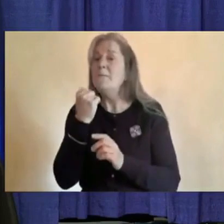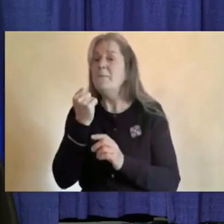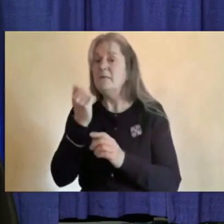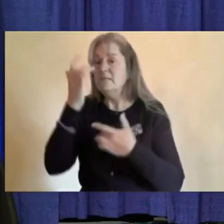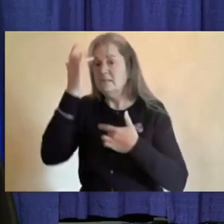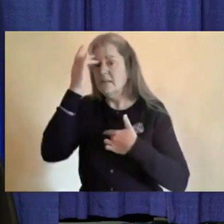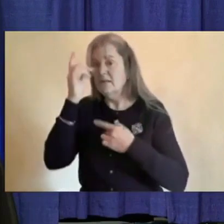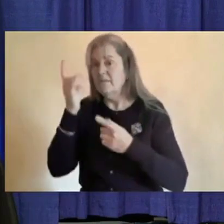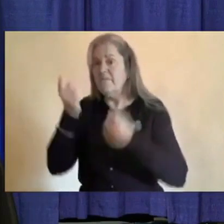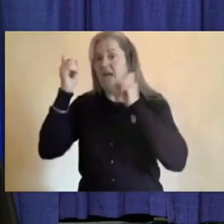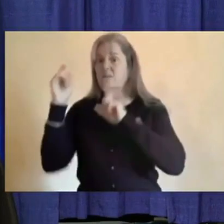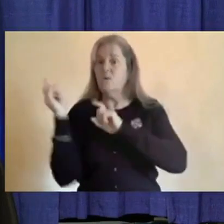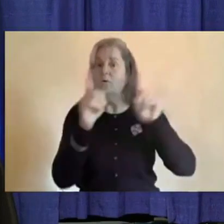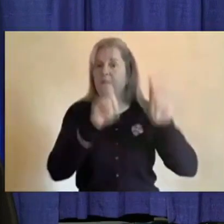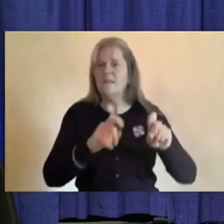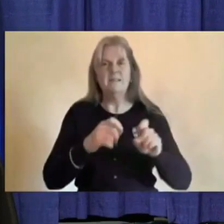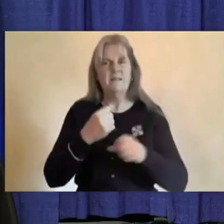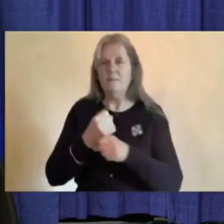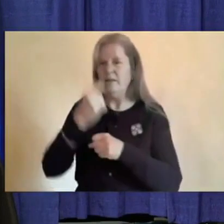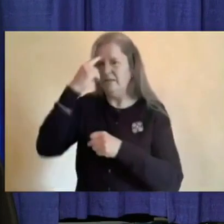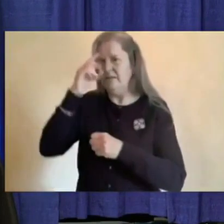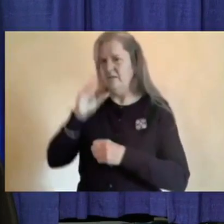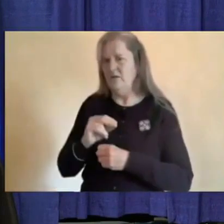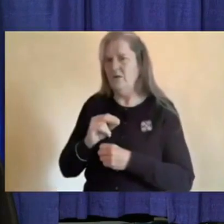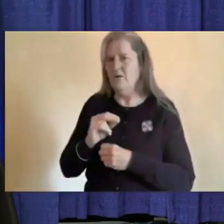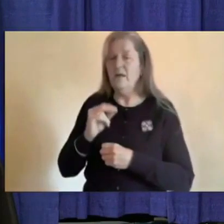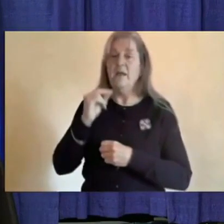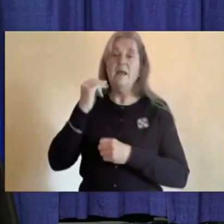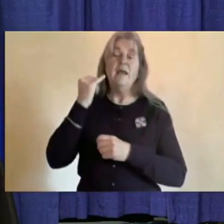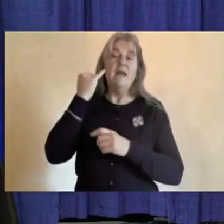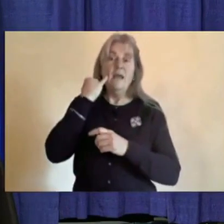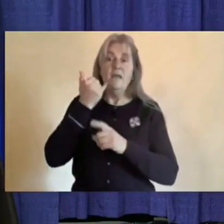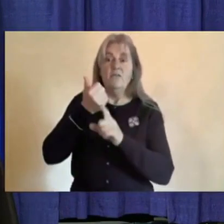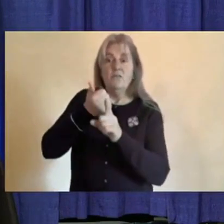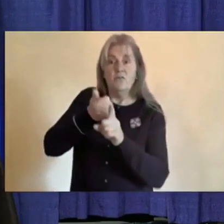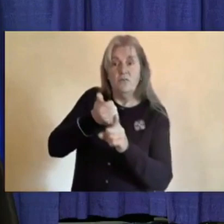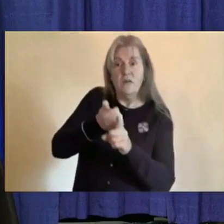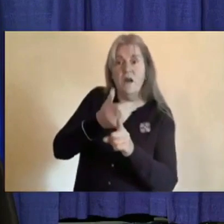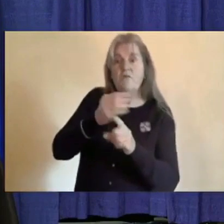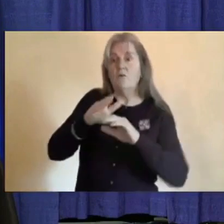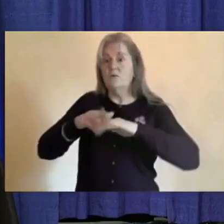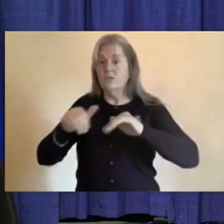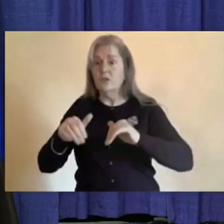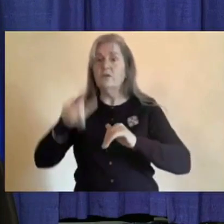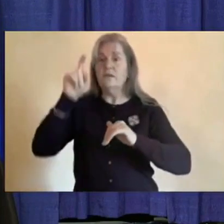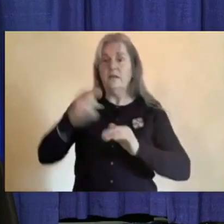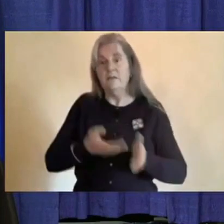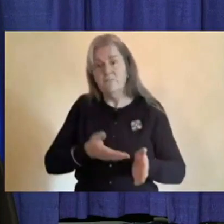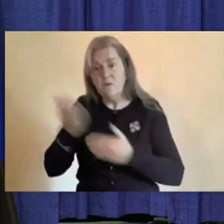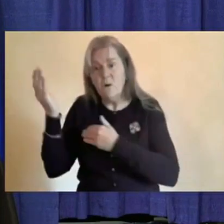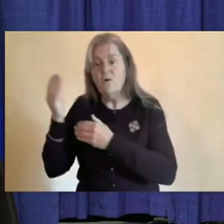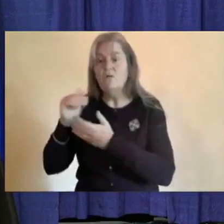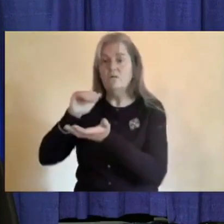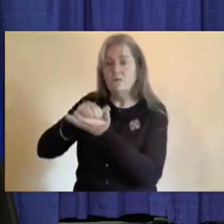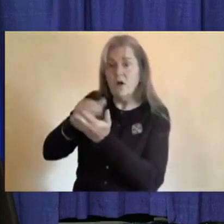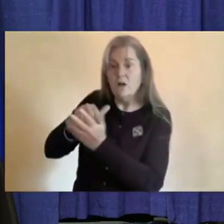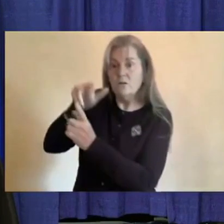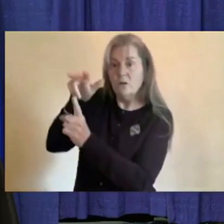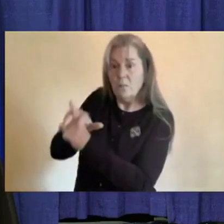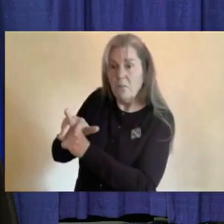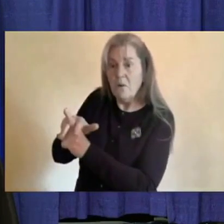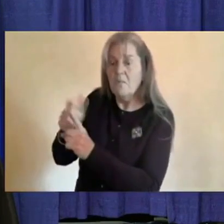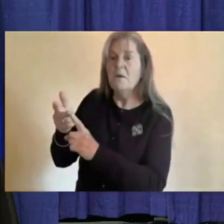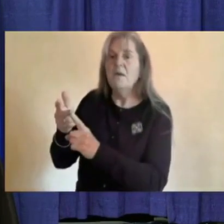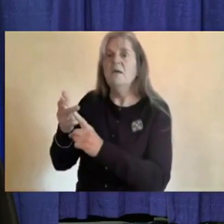Unless you or your child are sick enough to need medical attention, there's no need to get tested at 11 p.m. at night, for